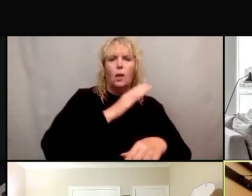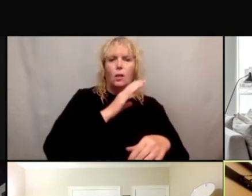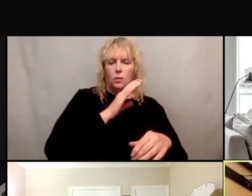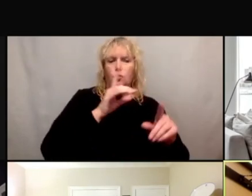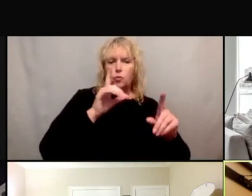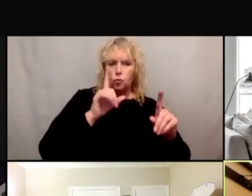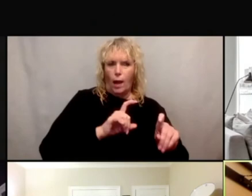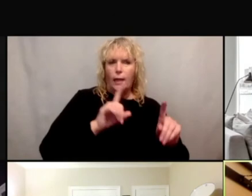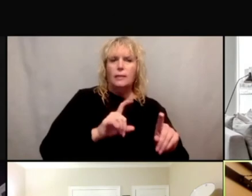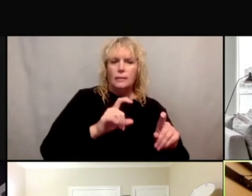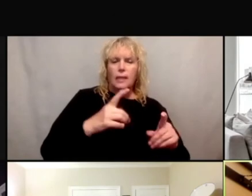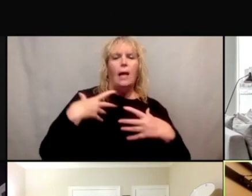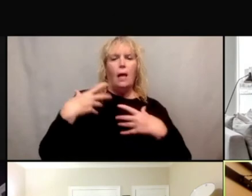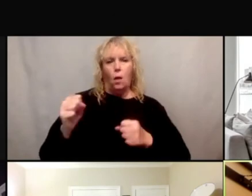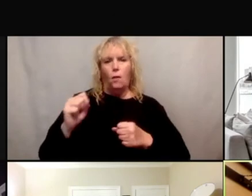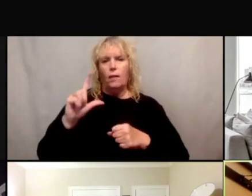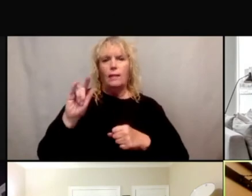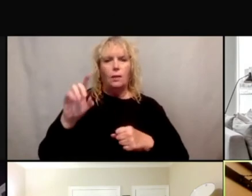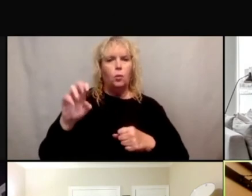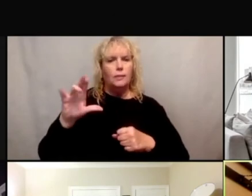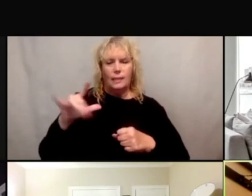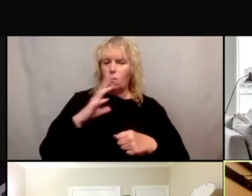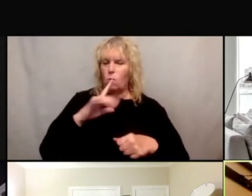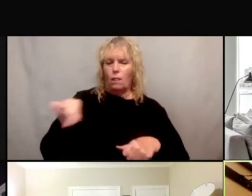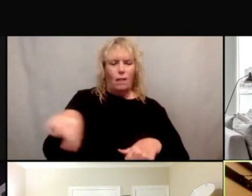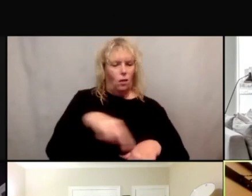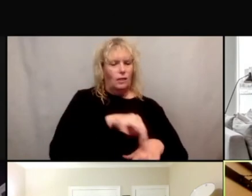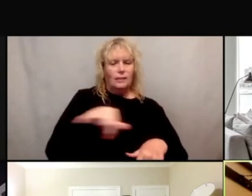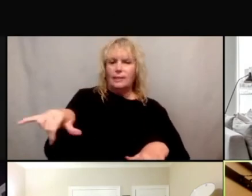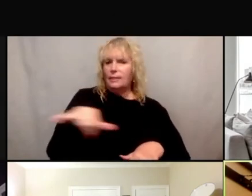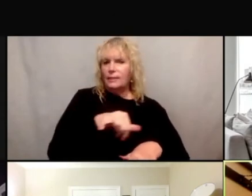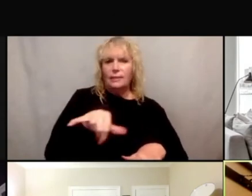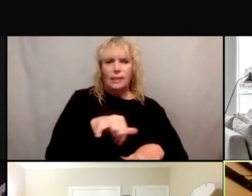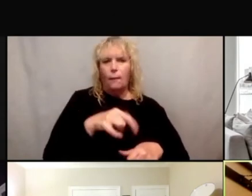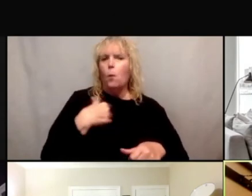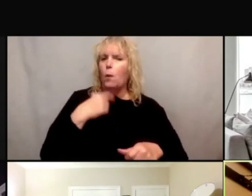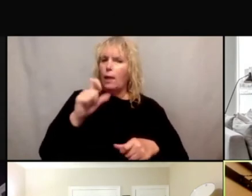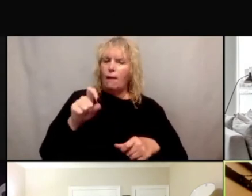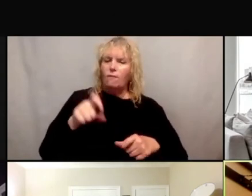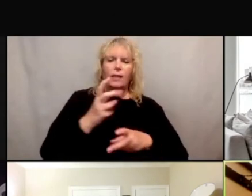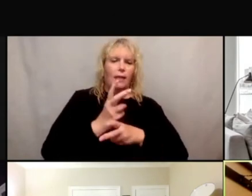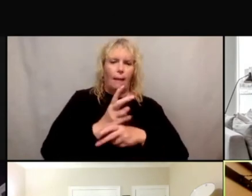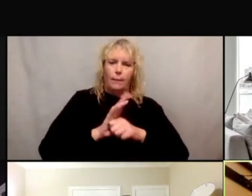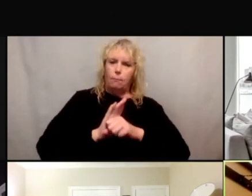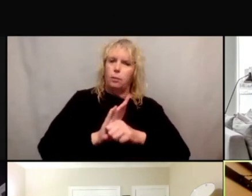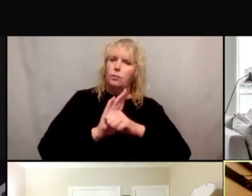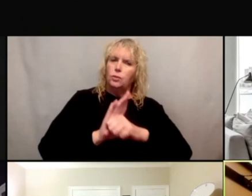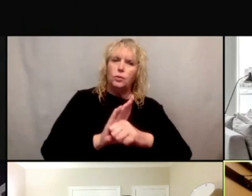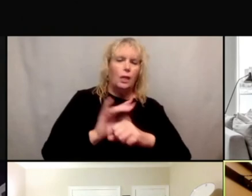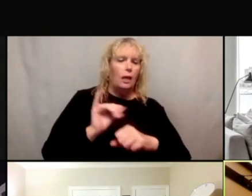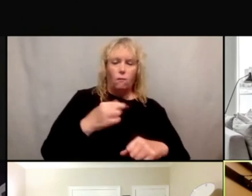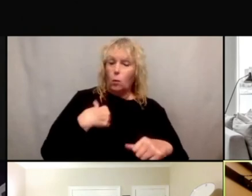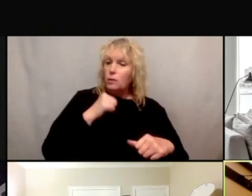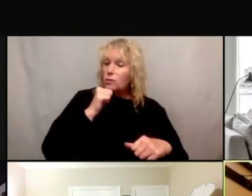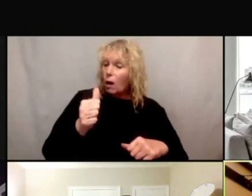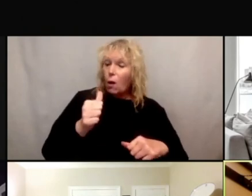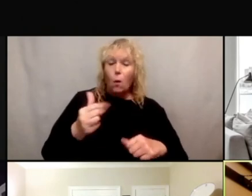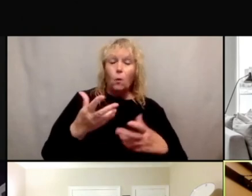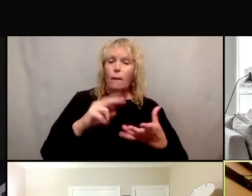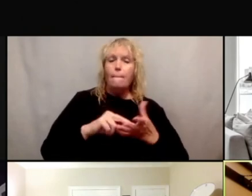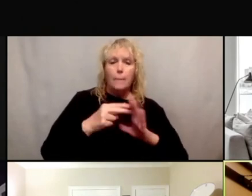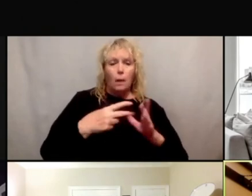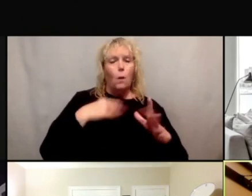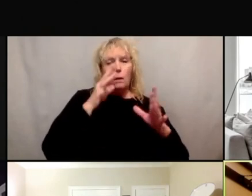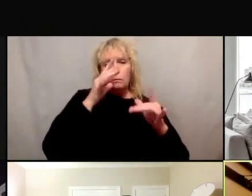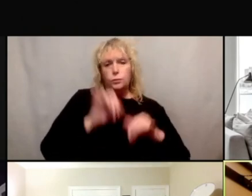the same. We have to continue to push this model because if we don't, we'll continue to have the same discussions year